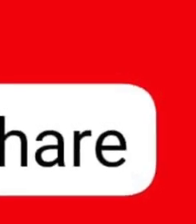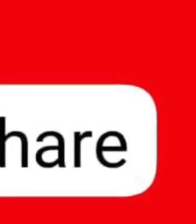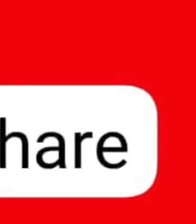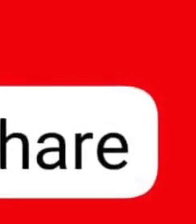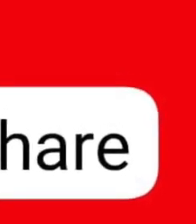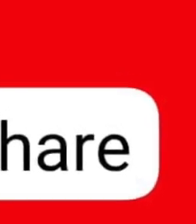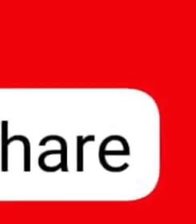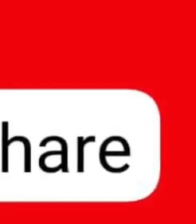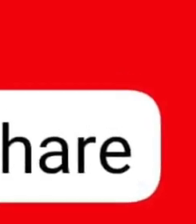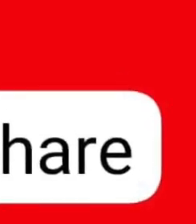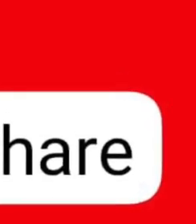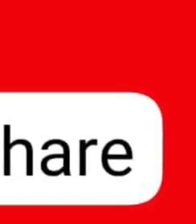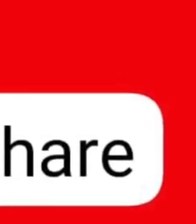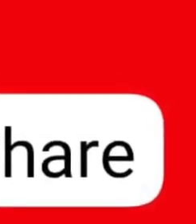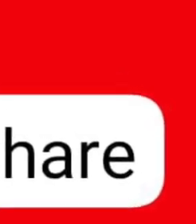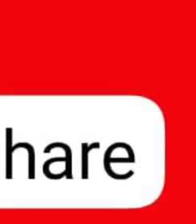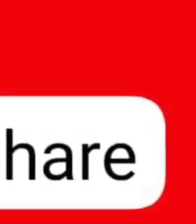here? Oh, everybody? something's Thank